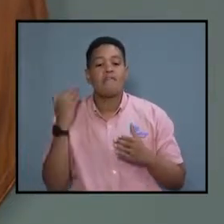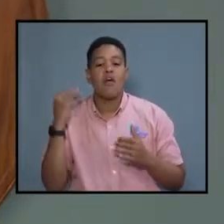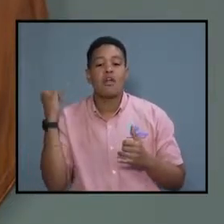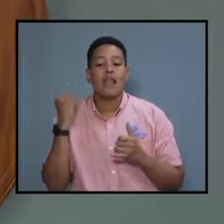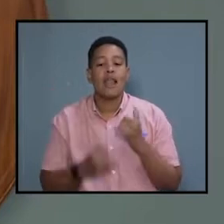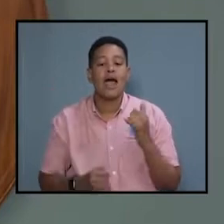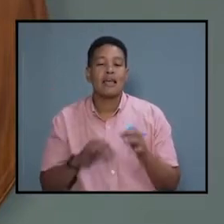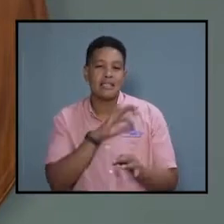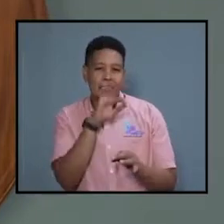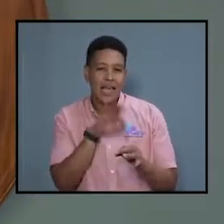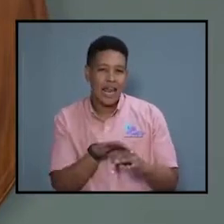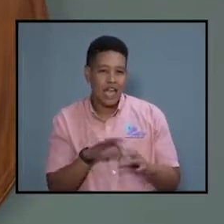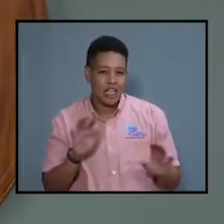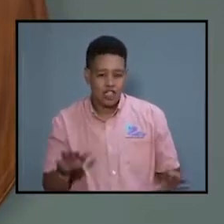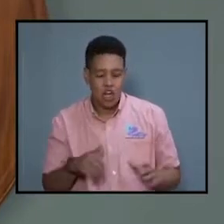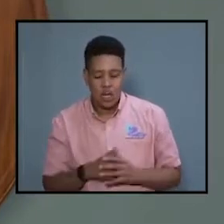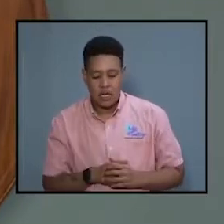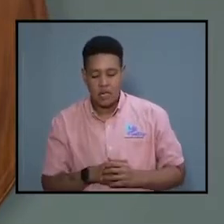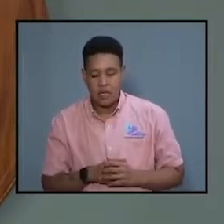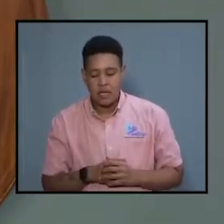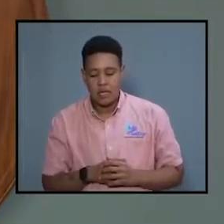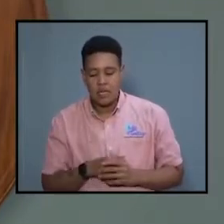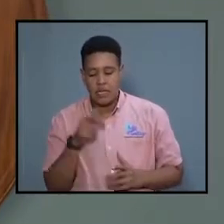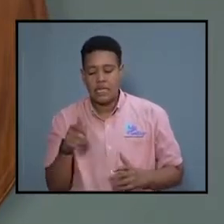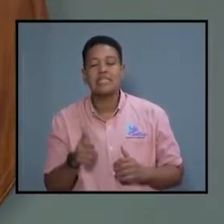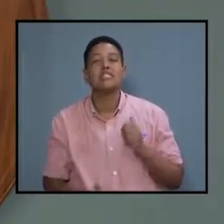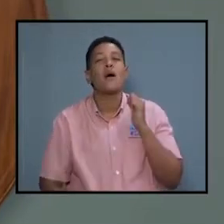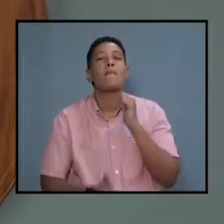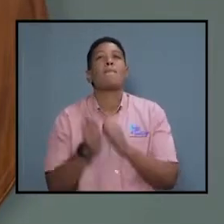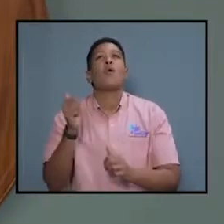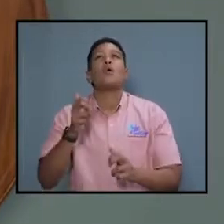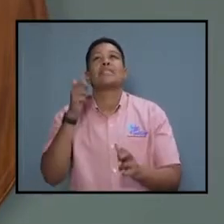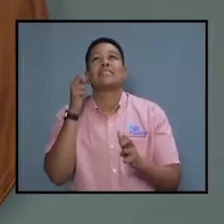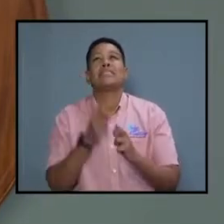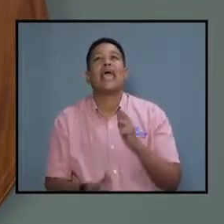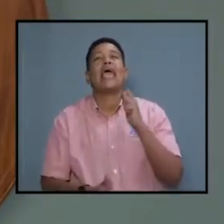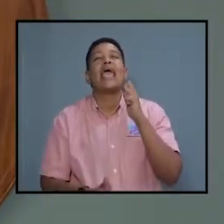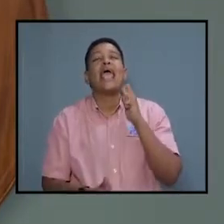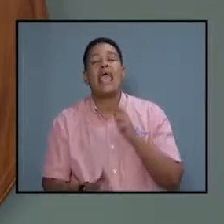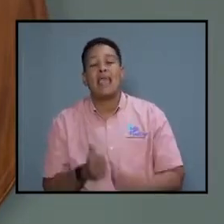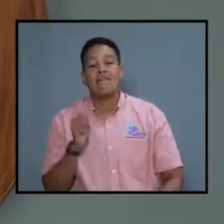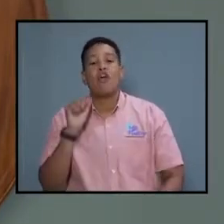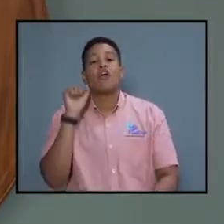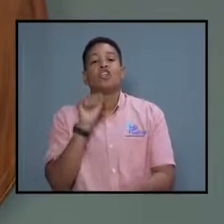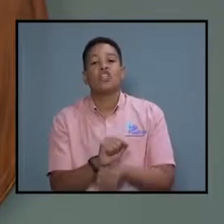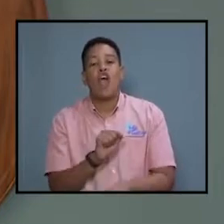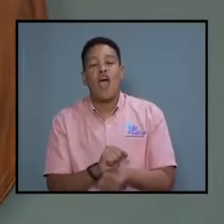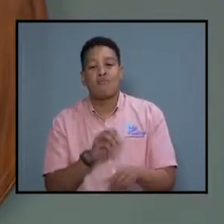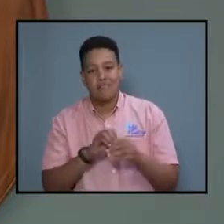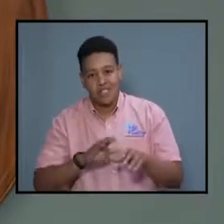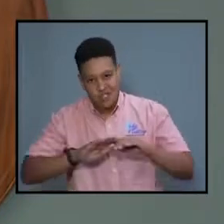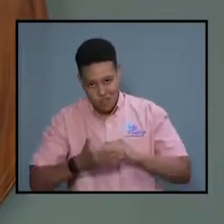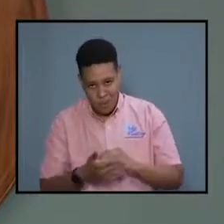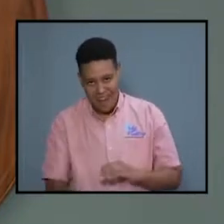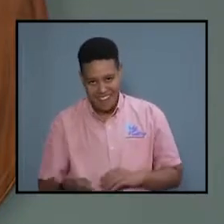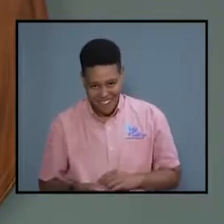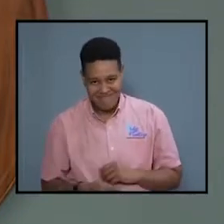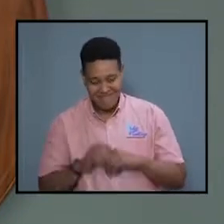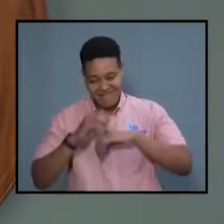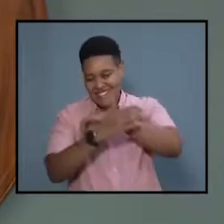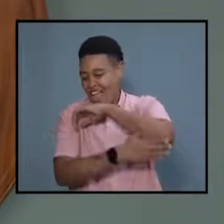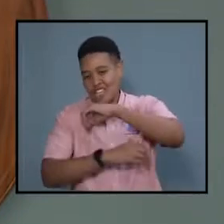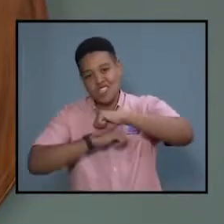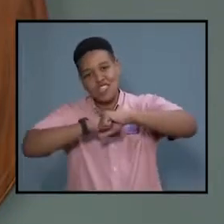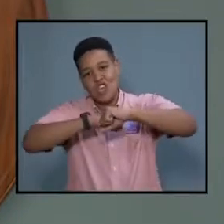considerations did not influence his decision to retain Dr. Horace Chang as Minister of National Security